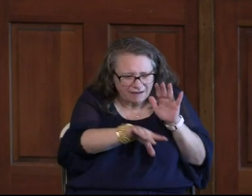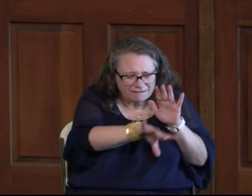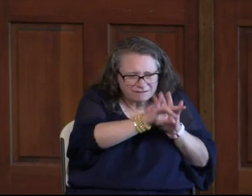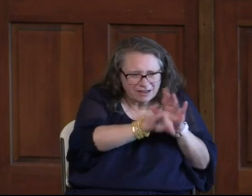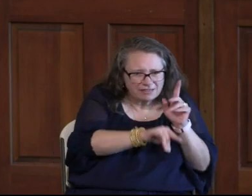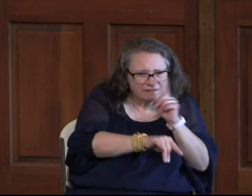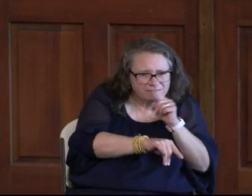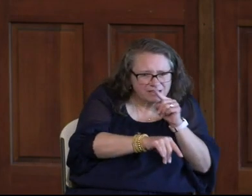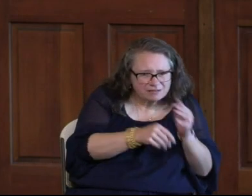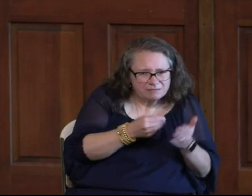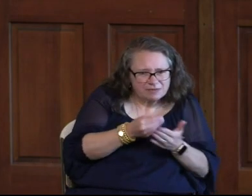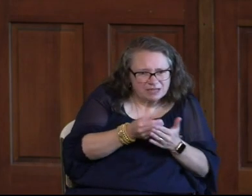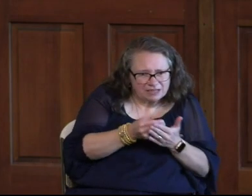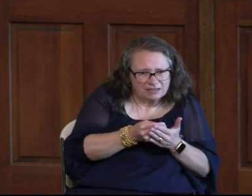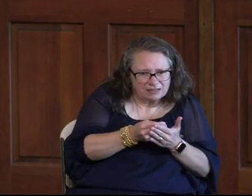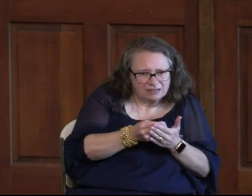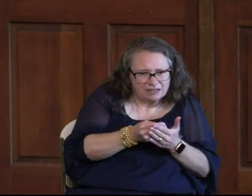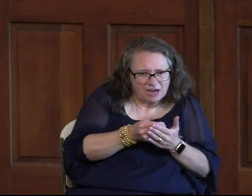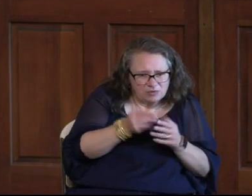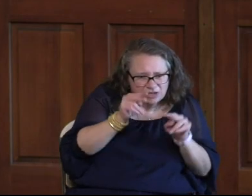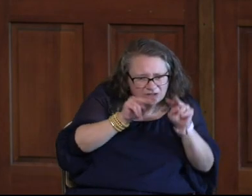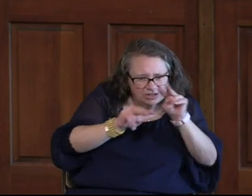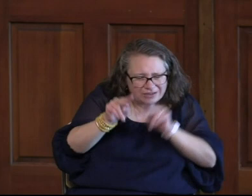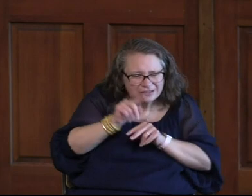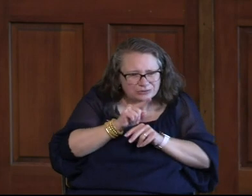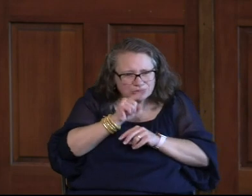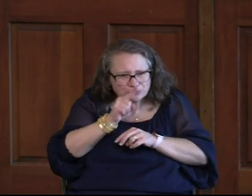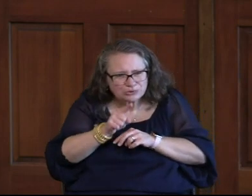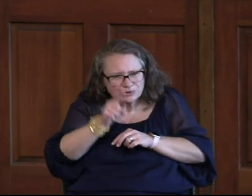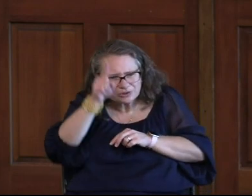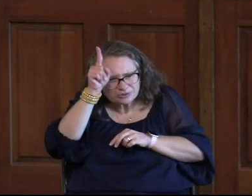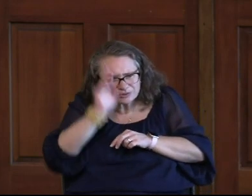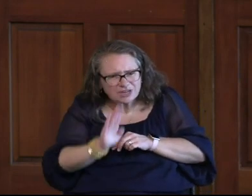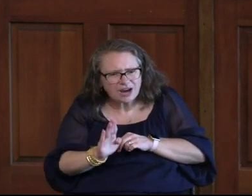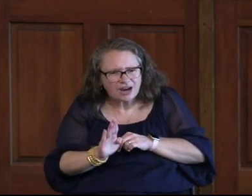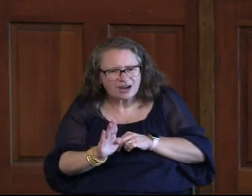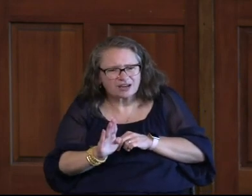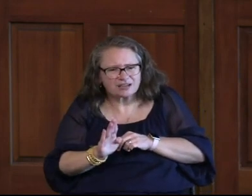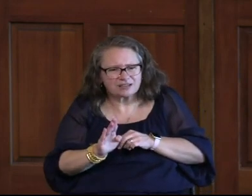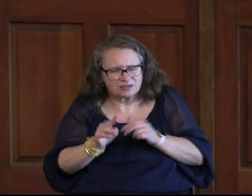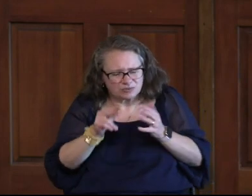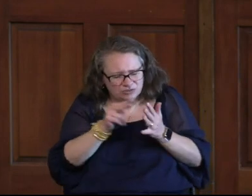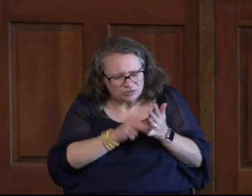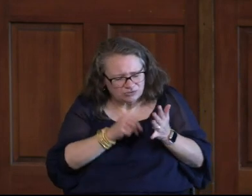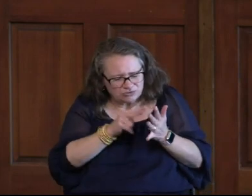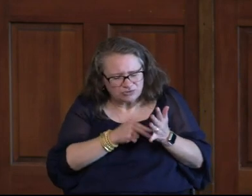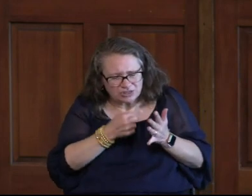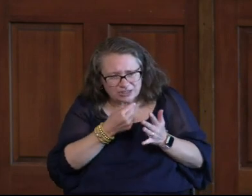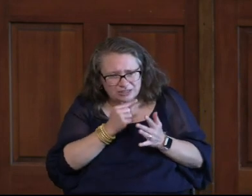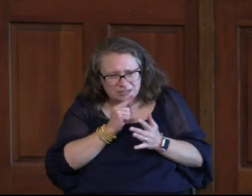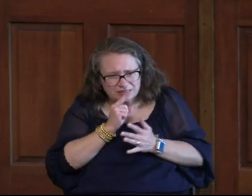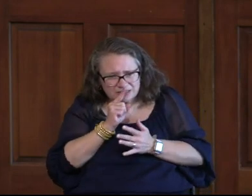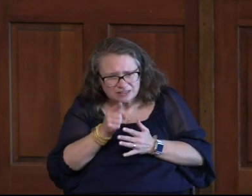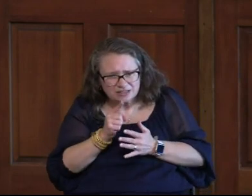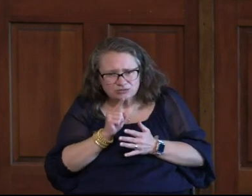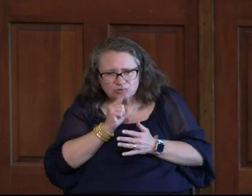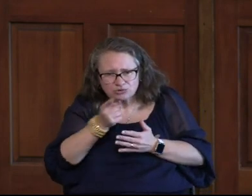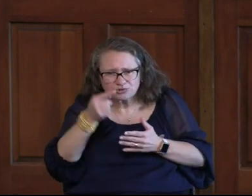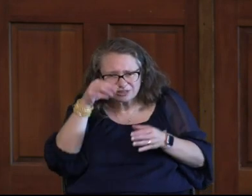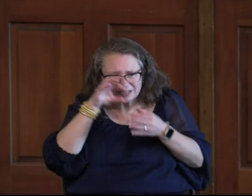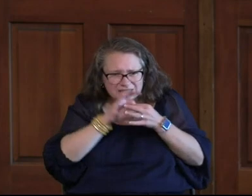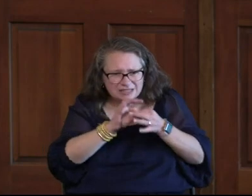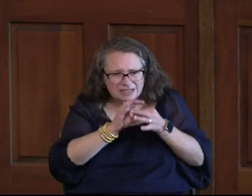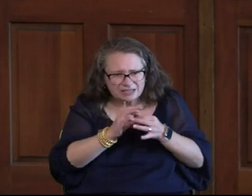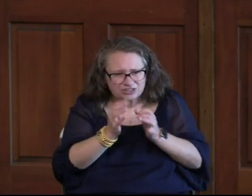Counterfeit And that's What I want To do I want To look At the Truth Of who God is Because in The scripture We're going To read In a second It says The truth Is in